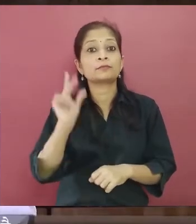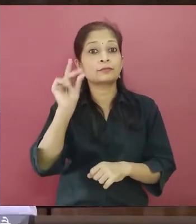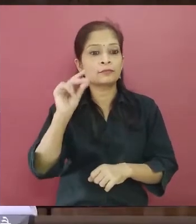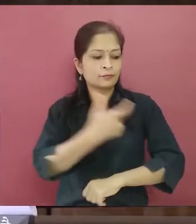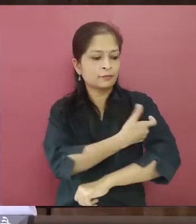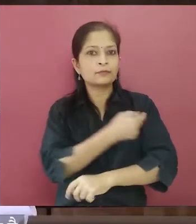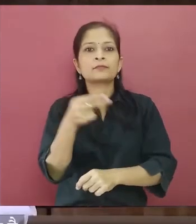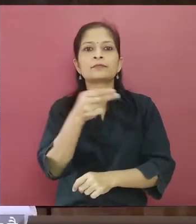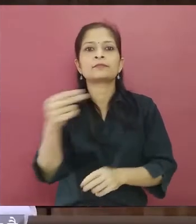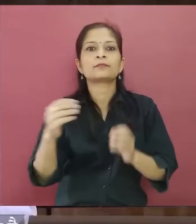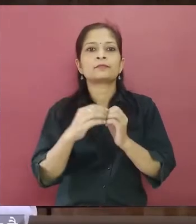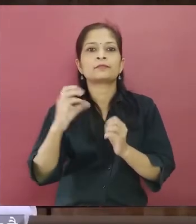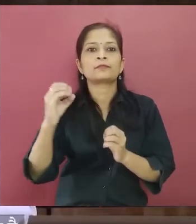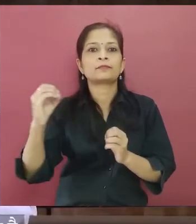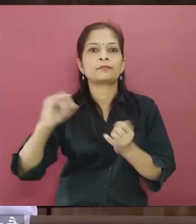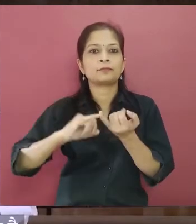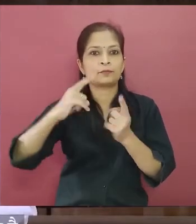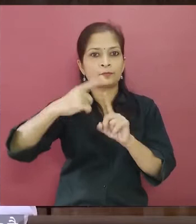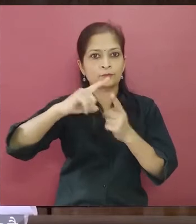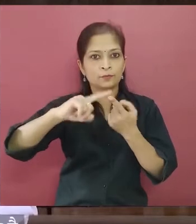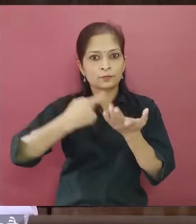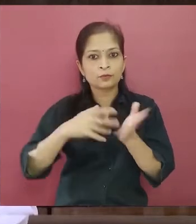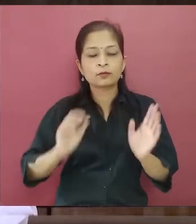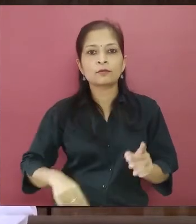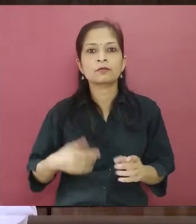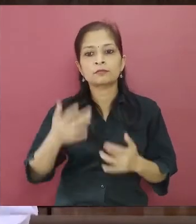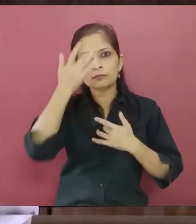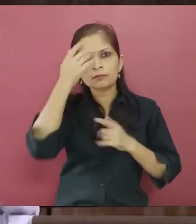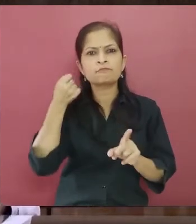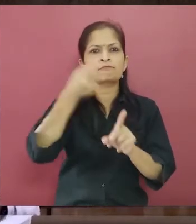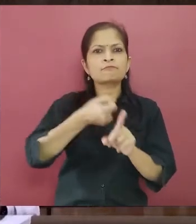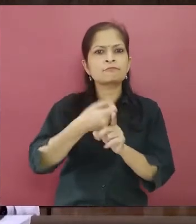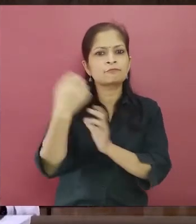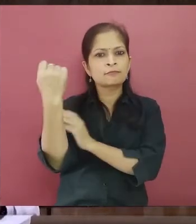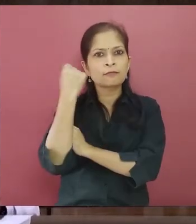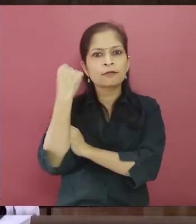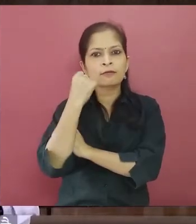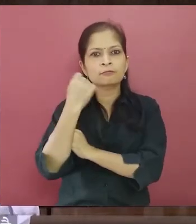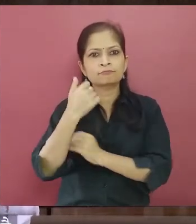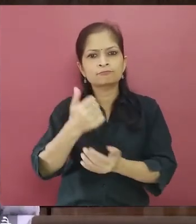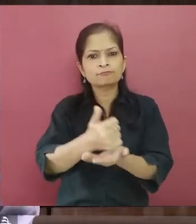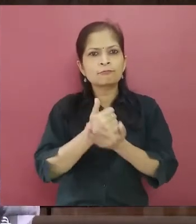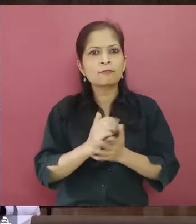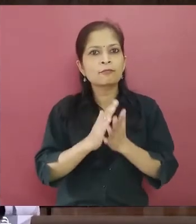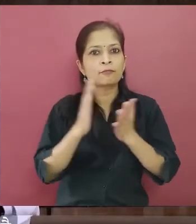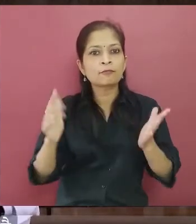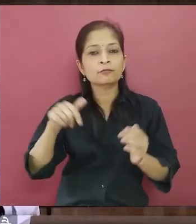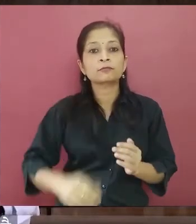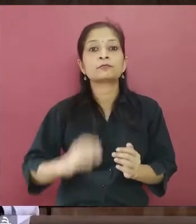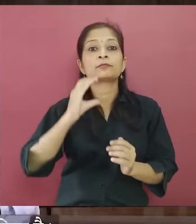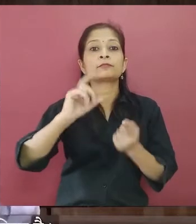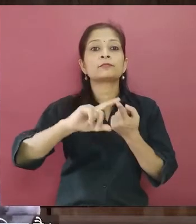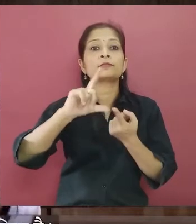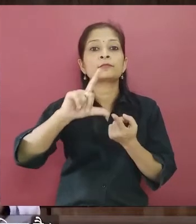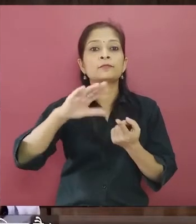which is known as a booster dose it really boosts your immune system to produce a large amount of antibodies it gives you good cell mediated